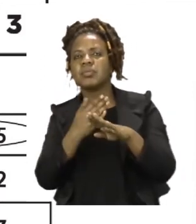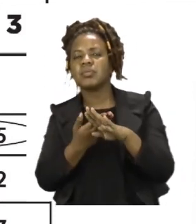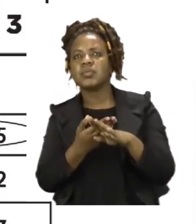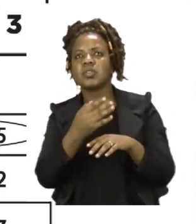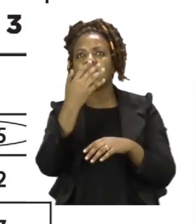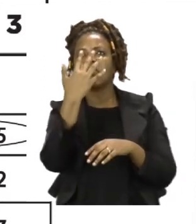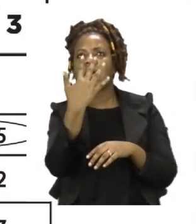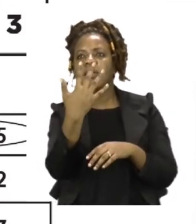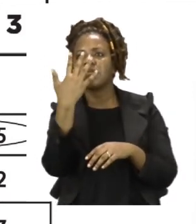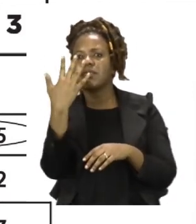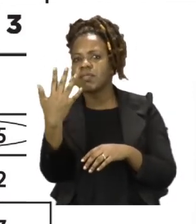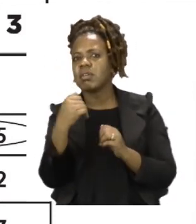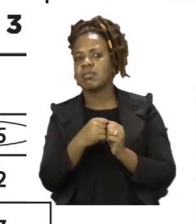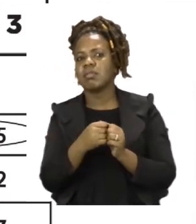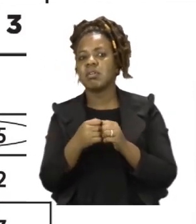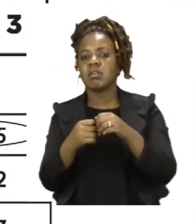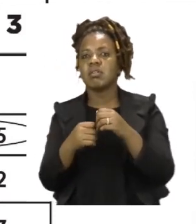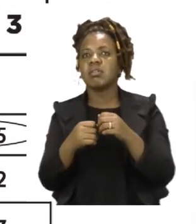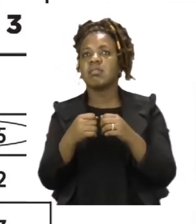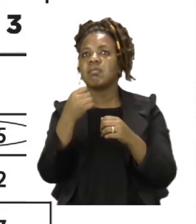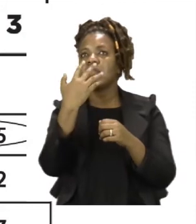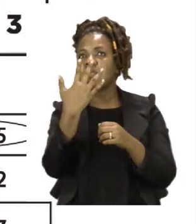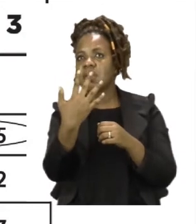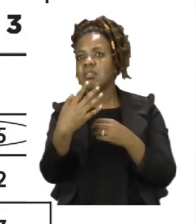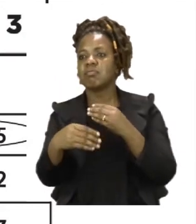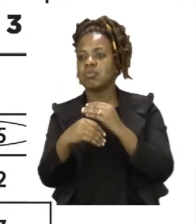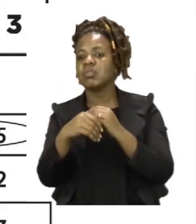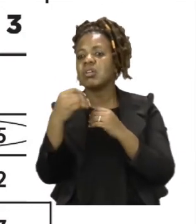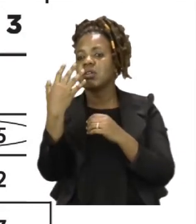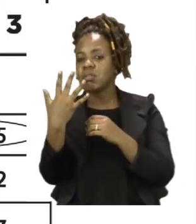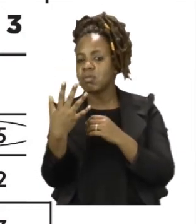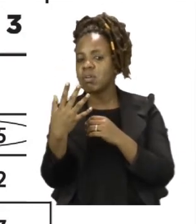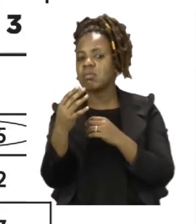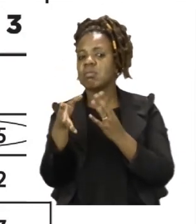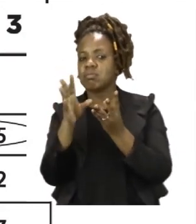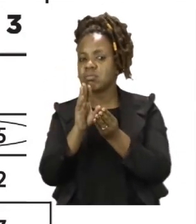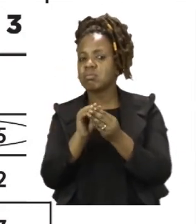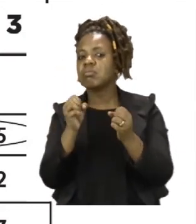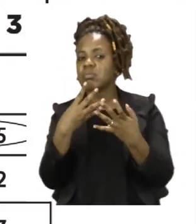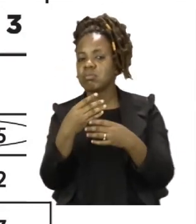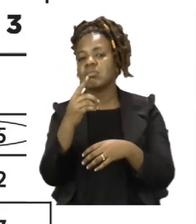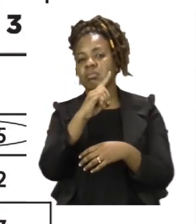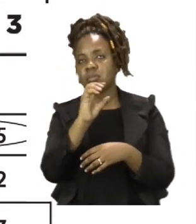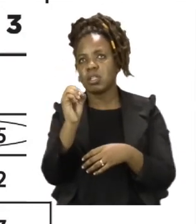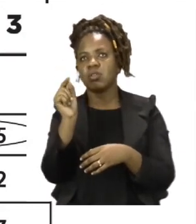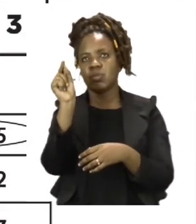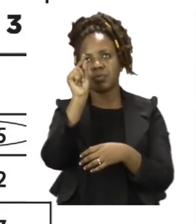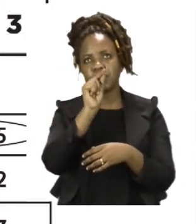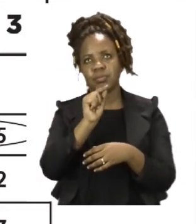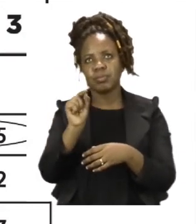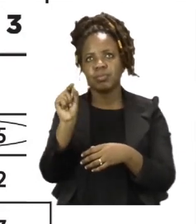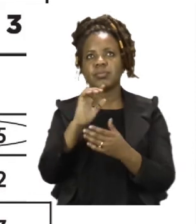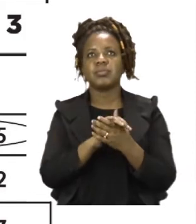five. So, five and five will give us 10. Now, it is